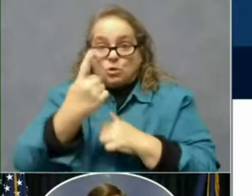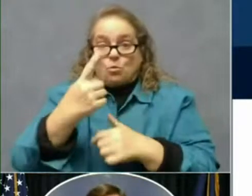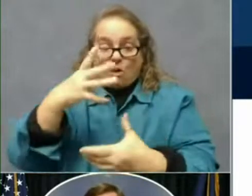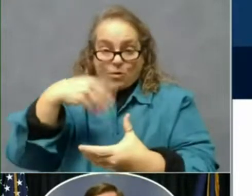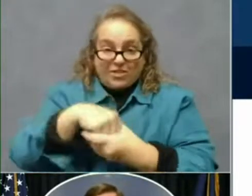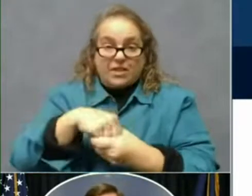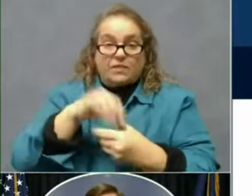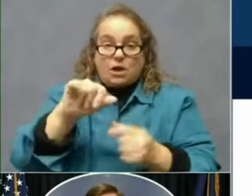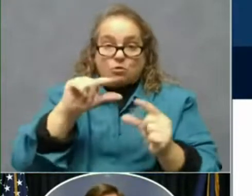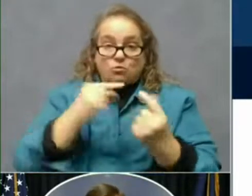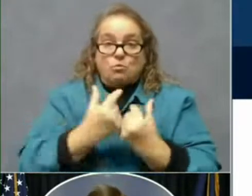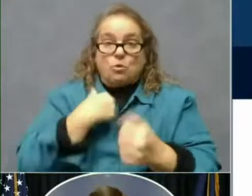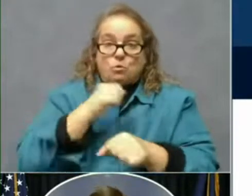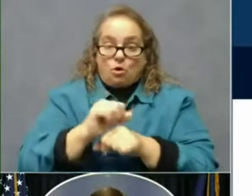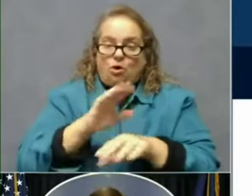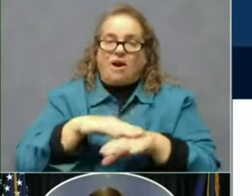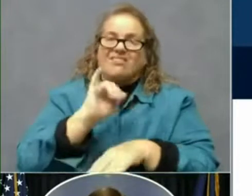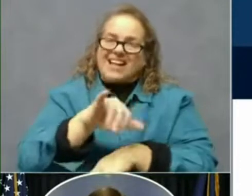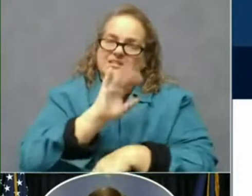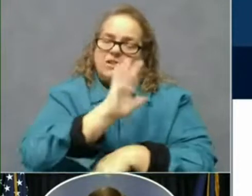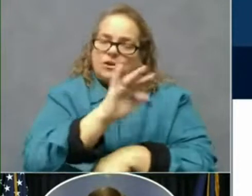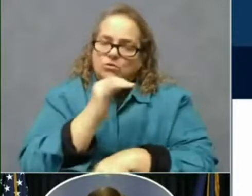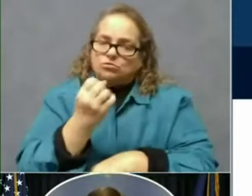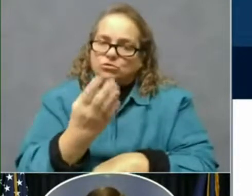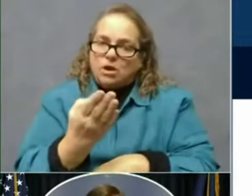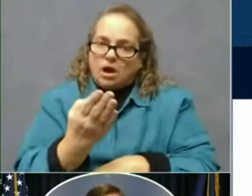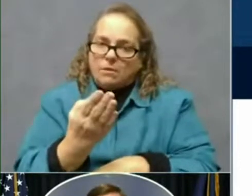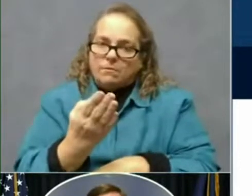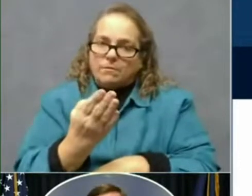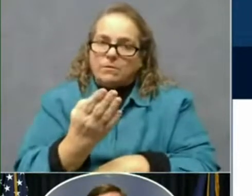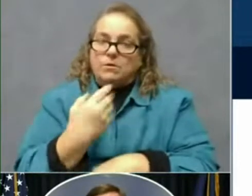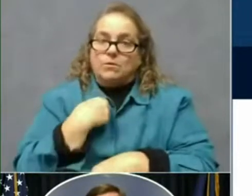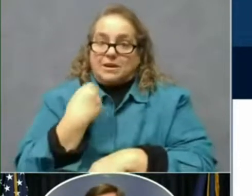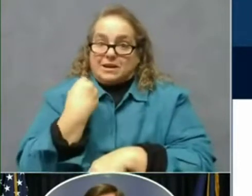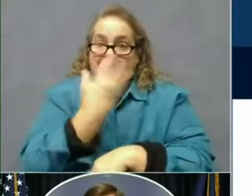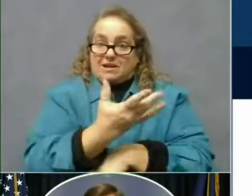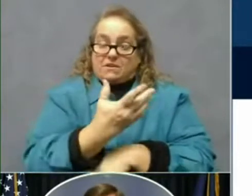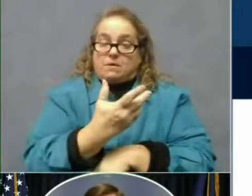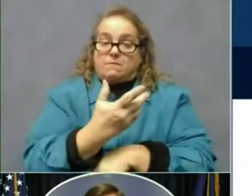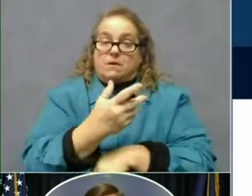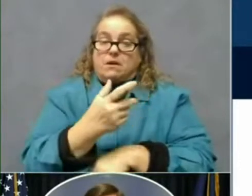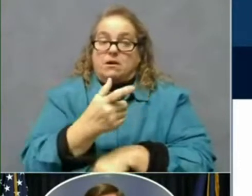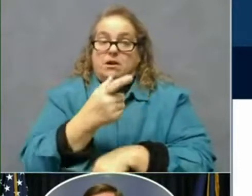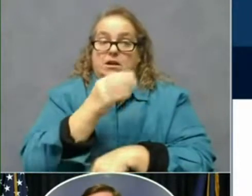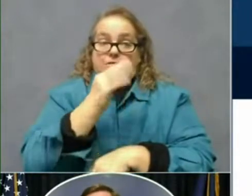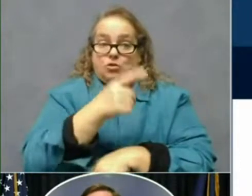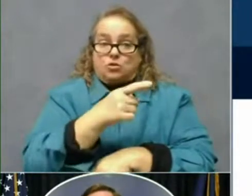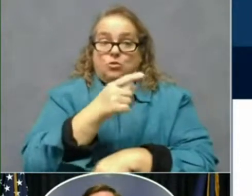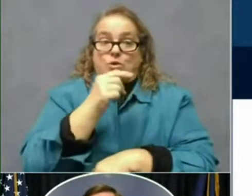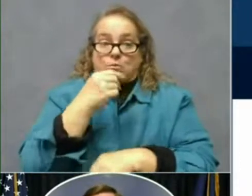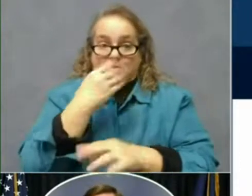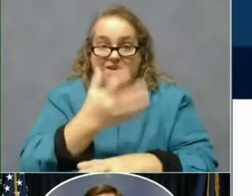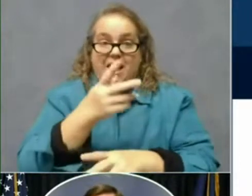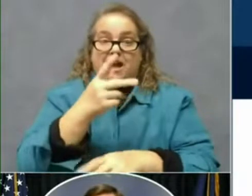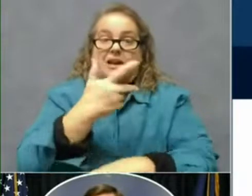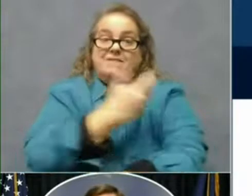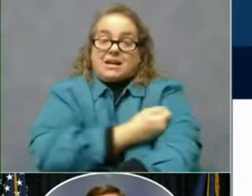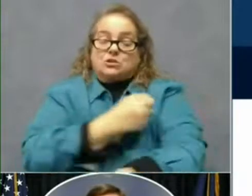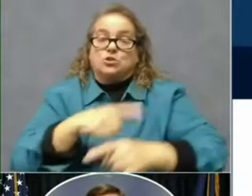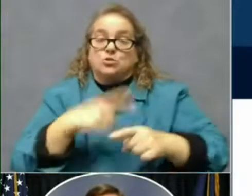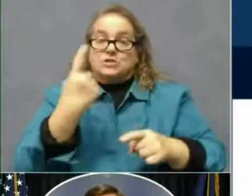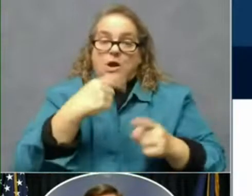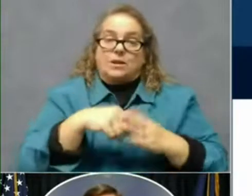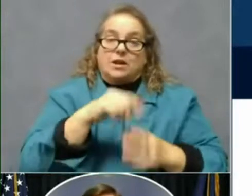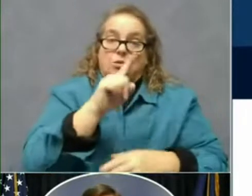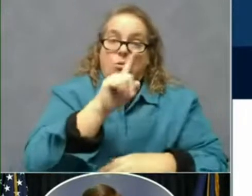That's their job. You provide a vaccine to somebody in 1B before 1C. But the other thing we've done today